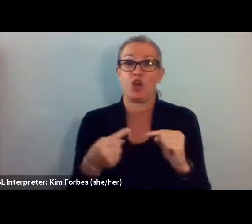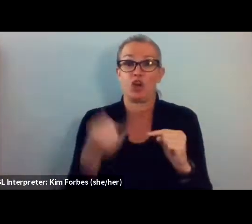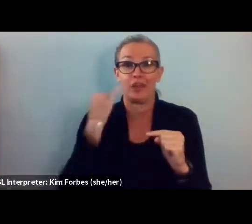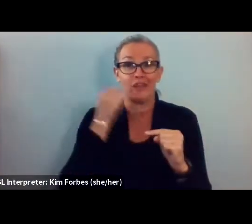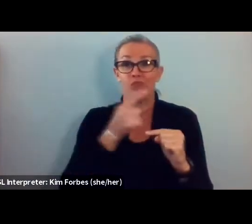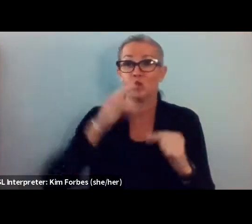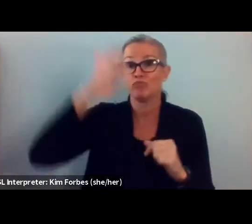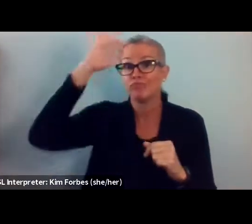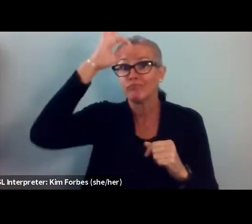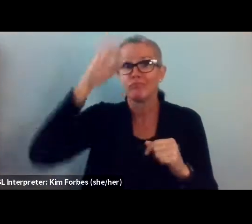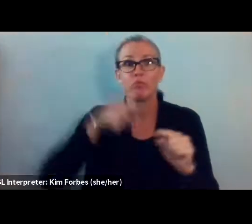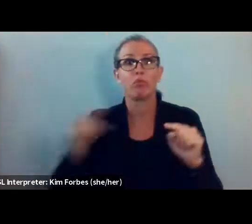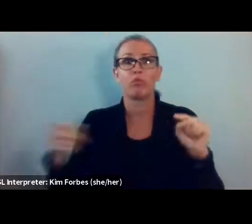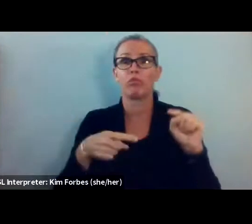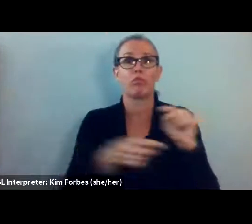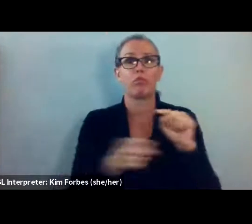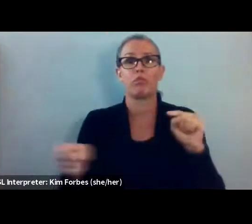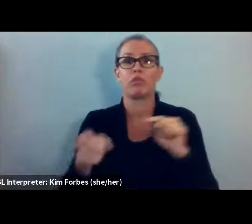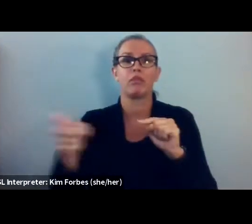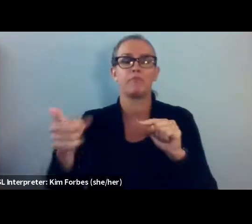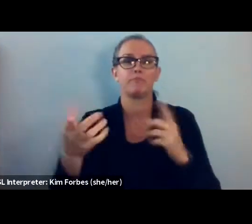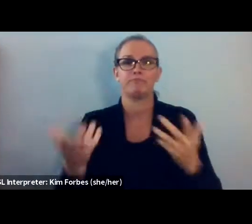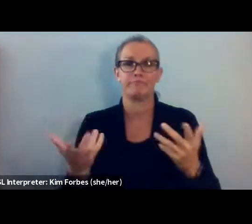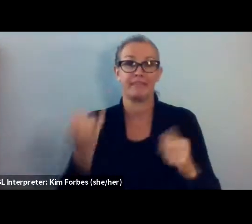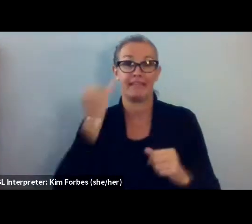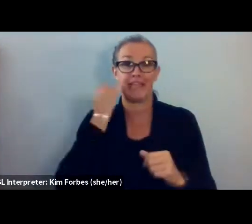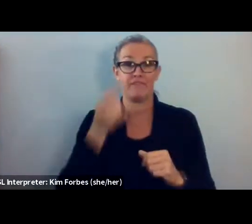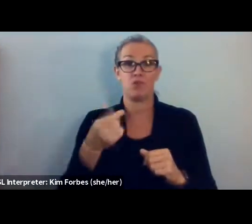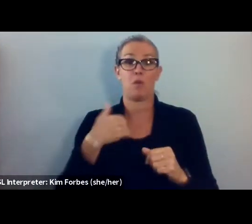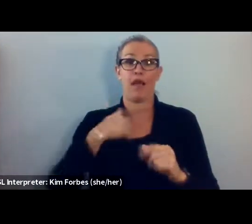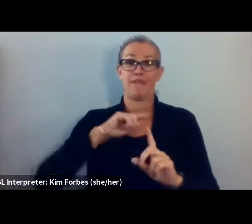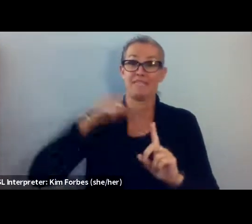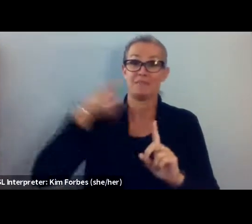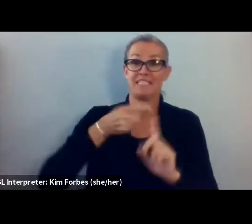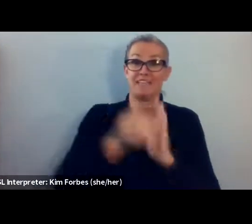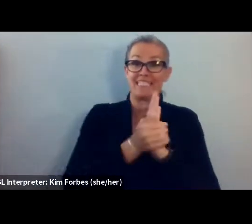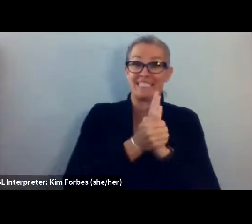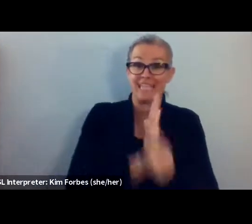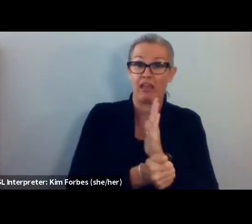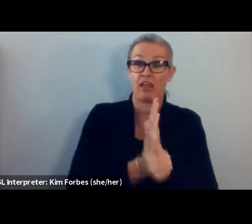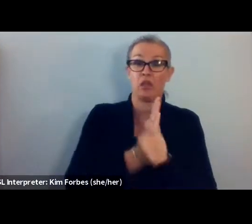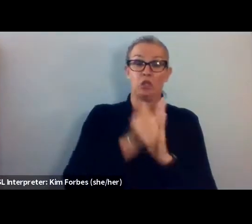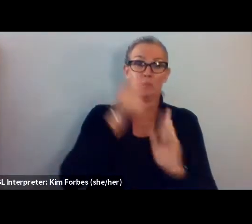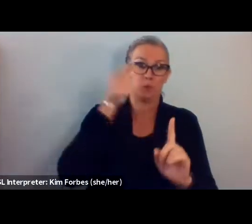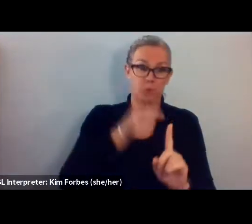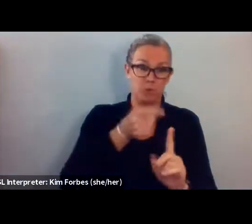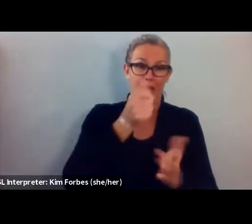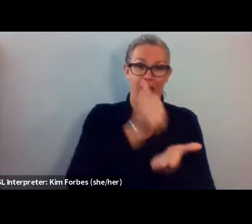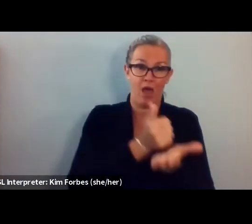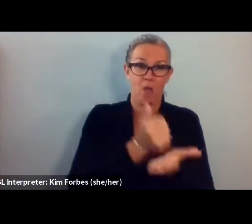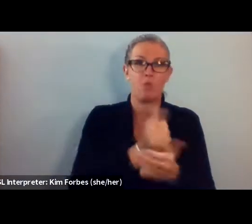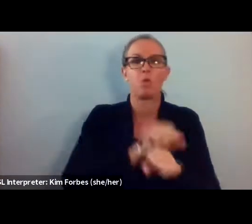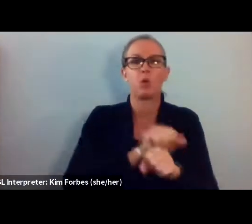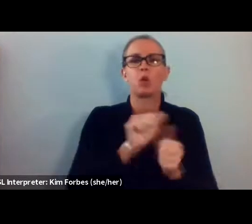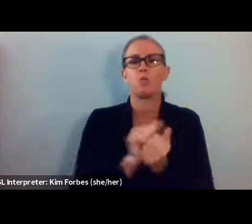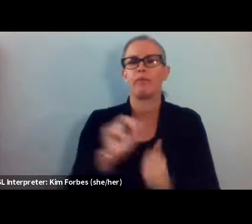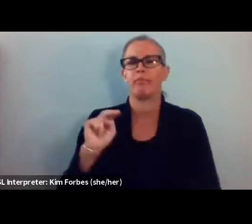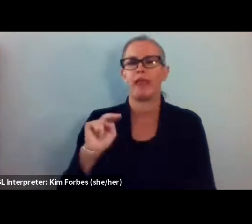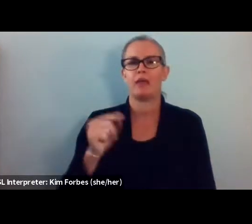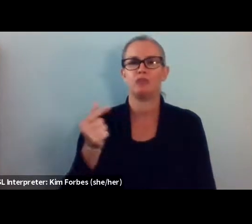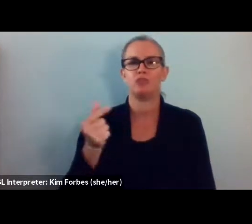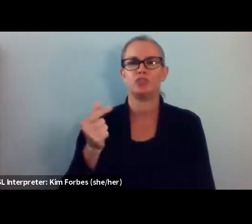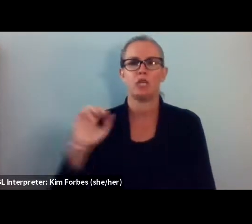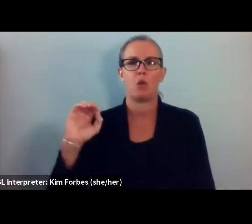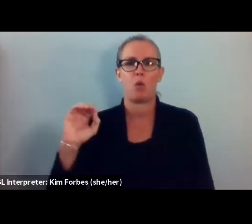where you're going or what you're doing, unless you have a particular skill set, and you're going to be working with an NGO that already has